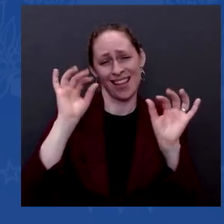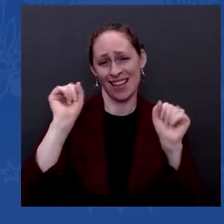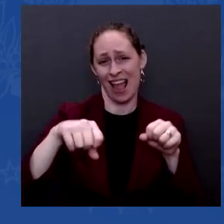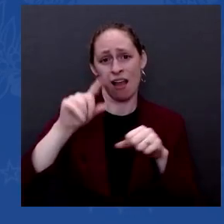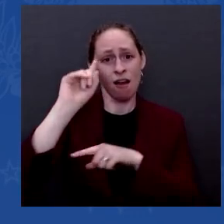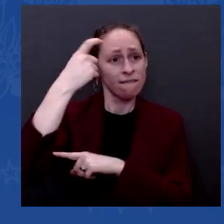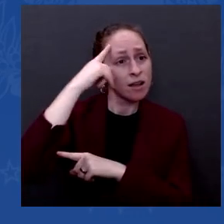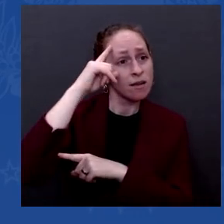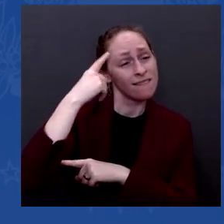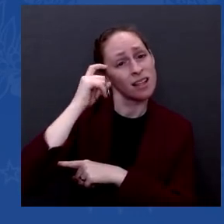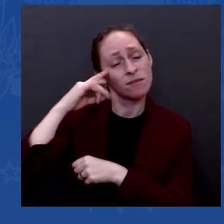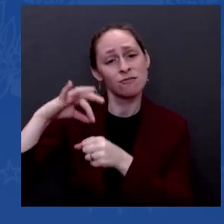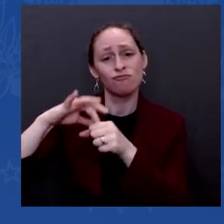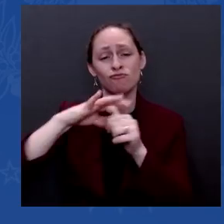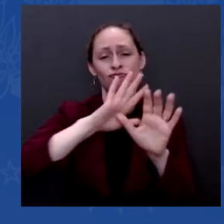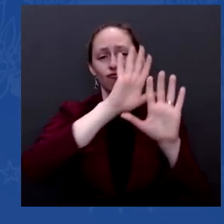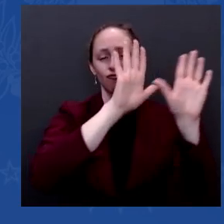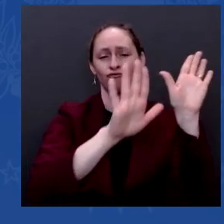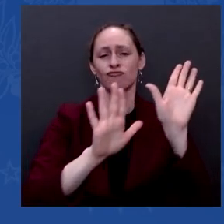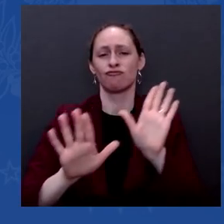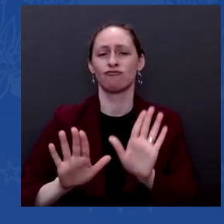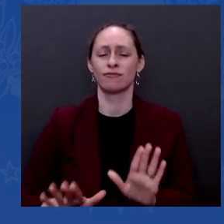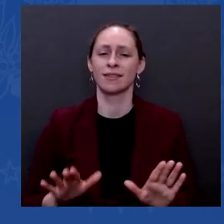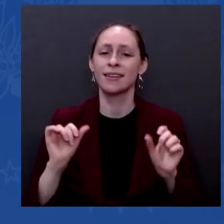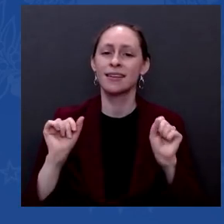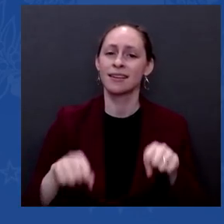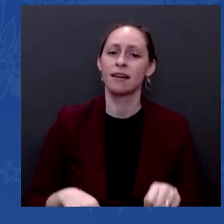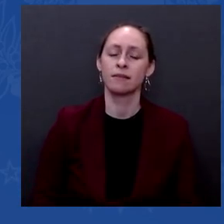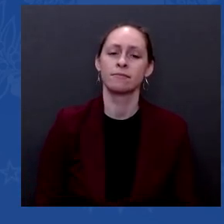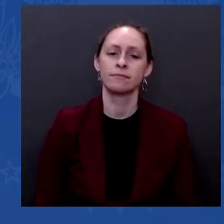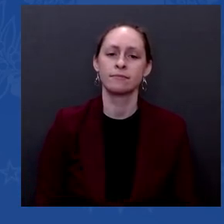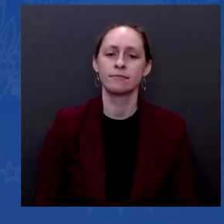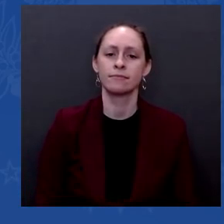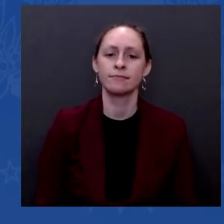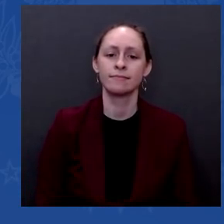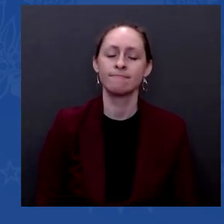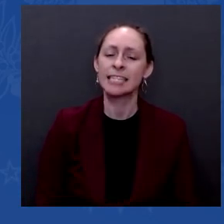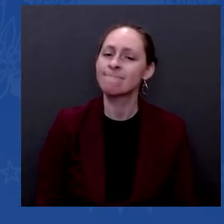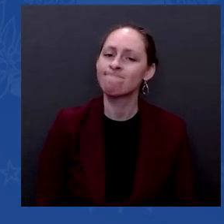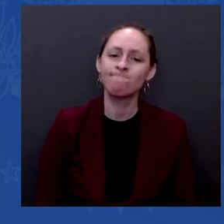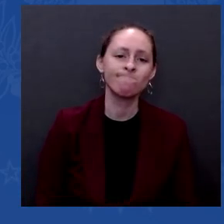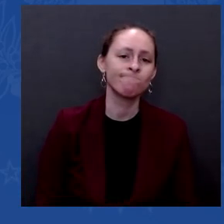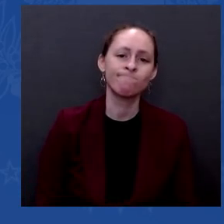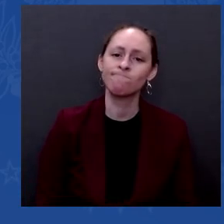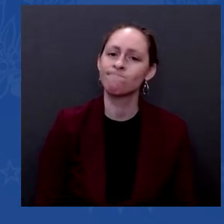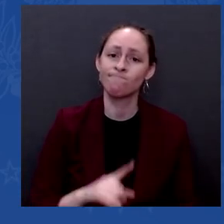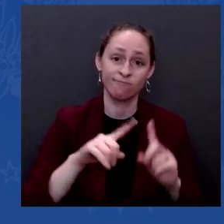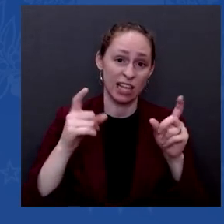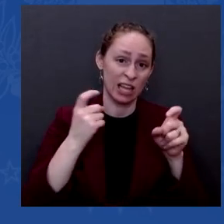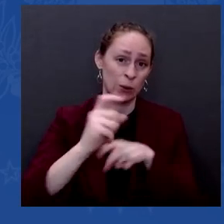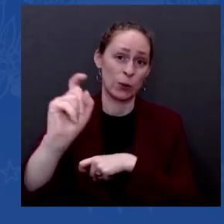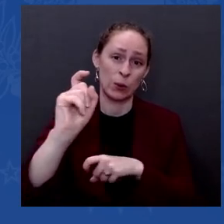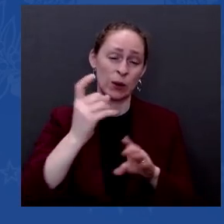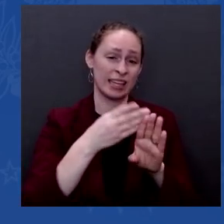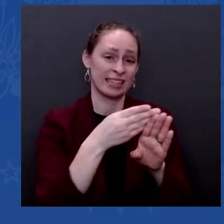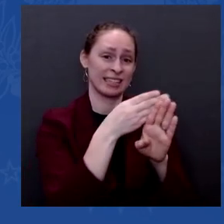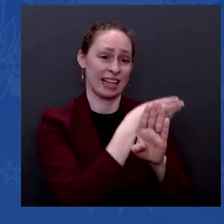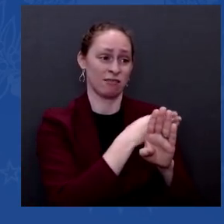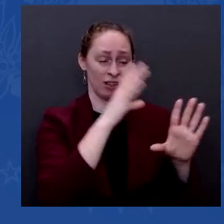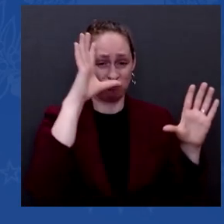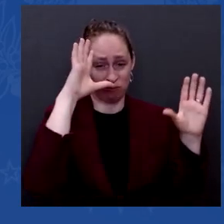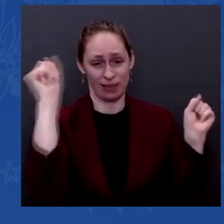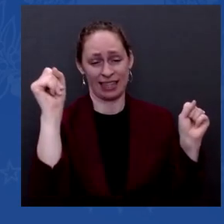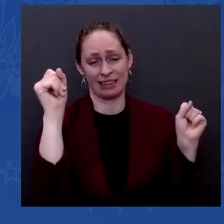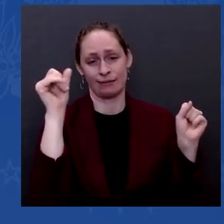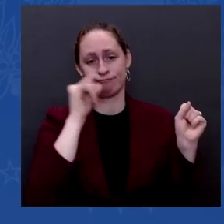made in Latin America, Central America, and South America that we now have when I call for